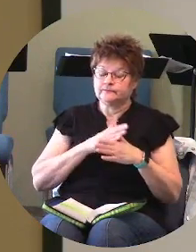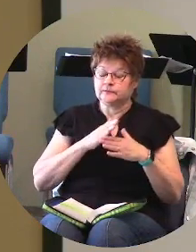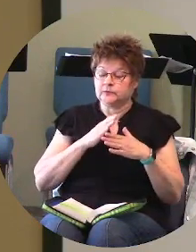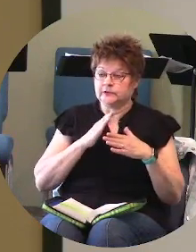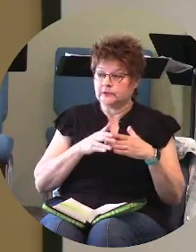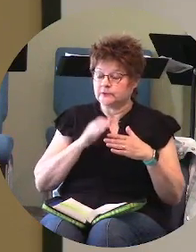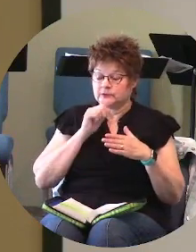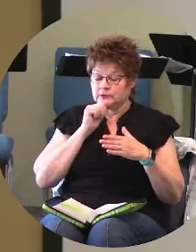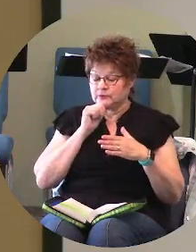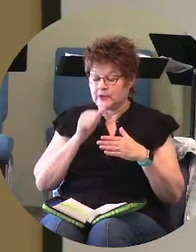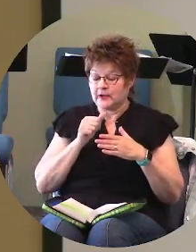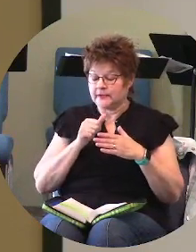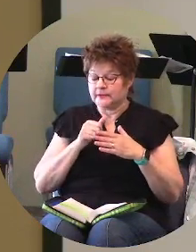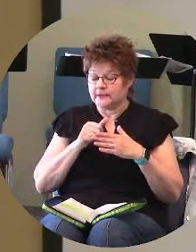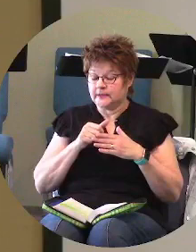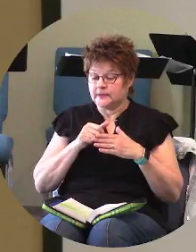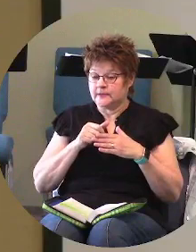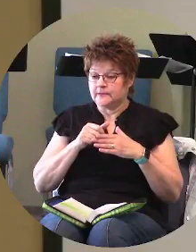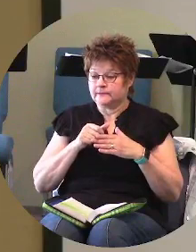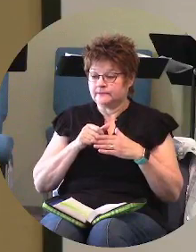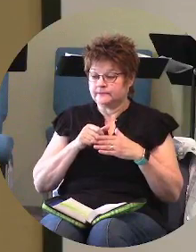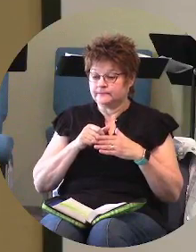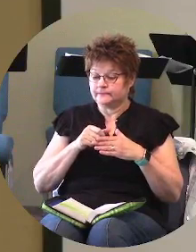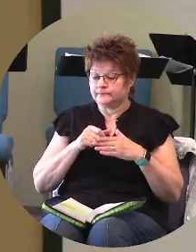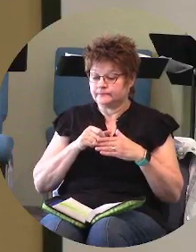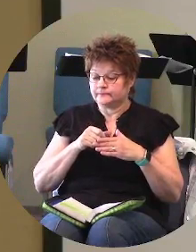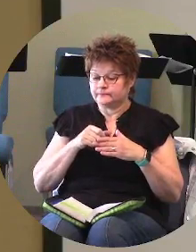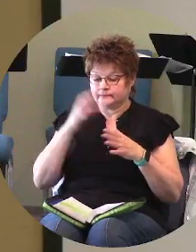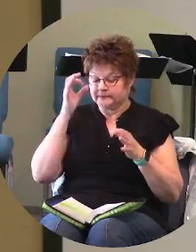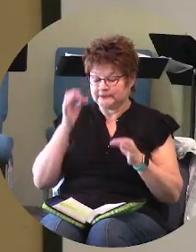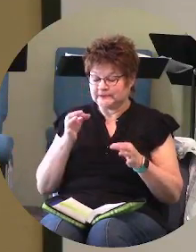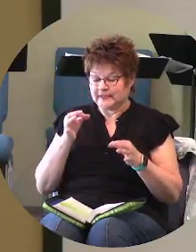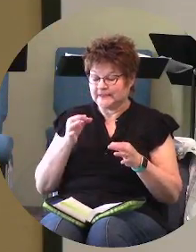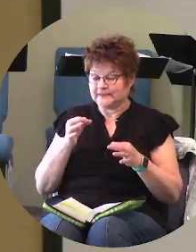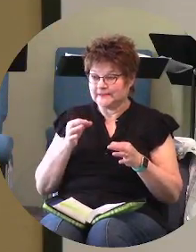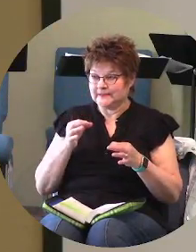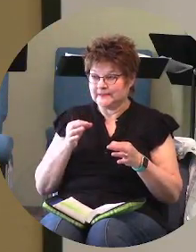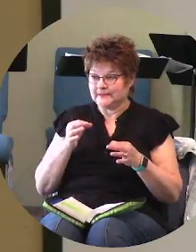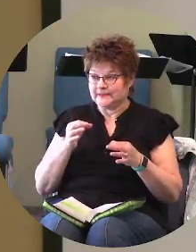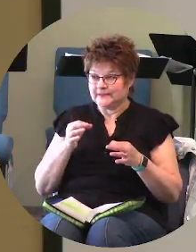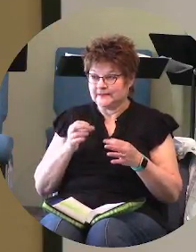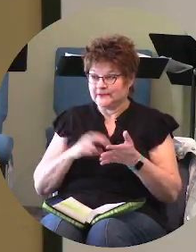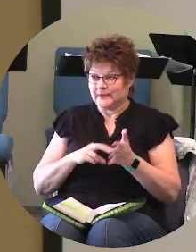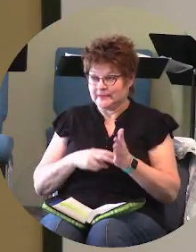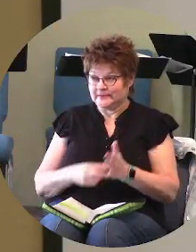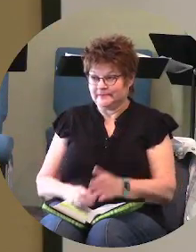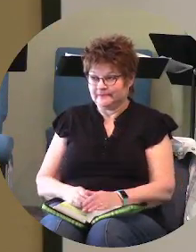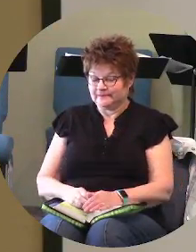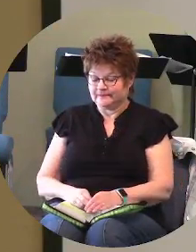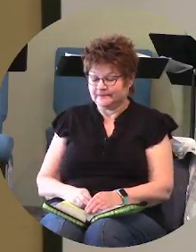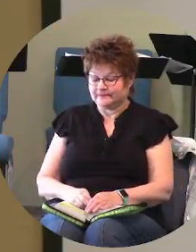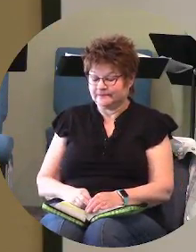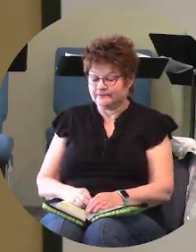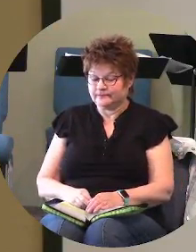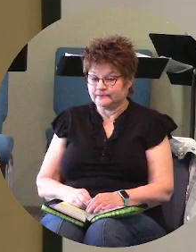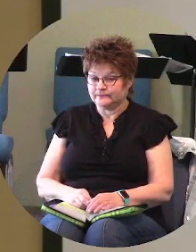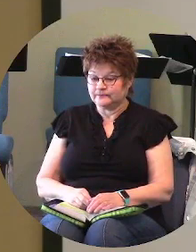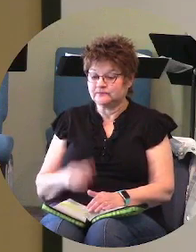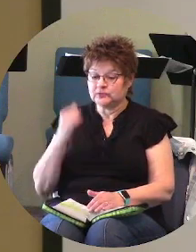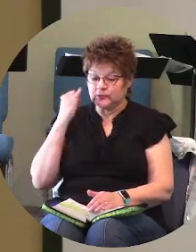the means if you had to break all the rules in order to get the results that you you wanted you failed